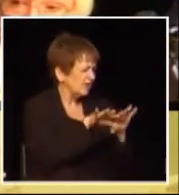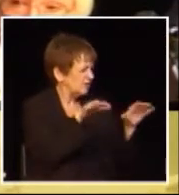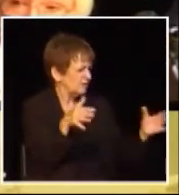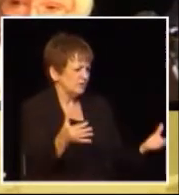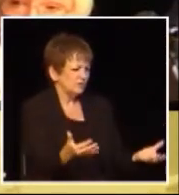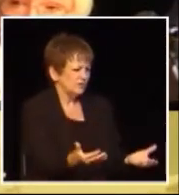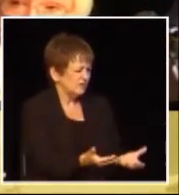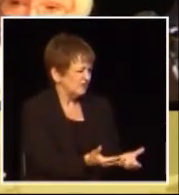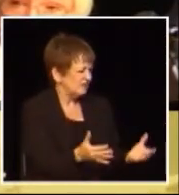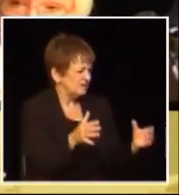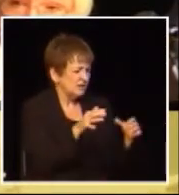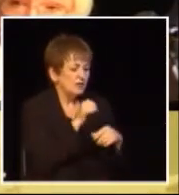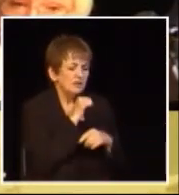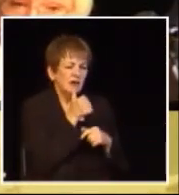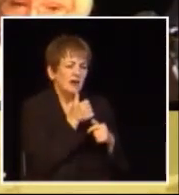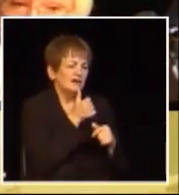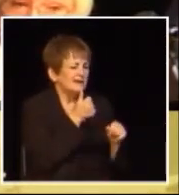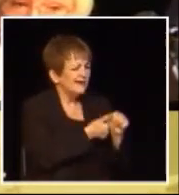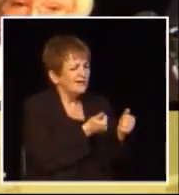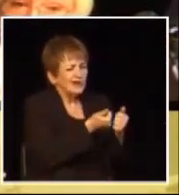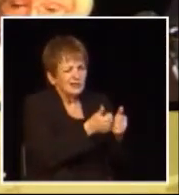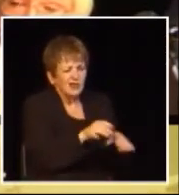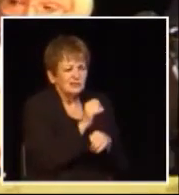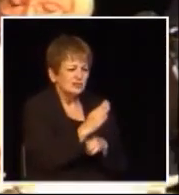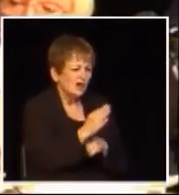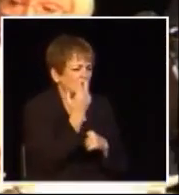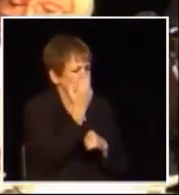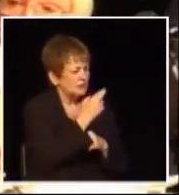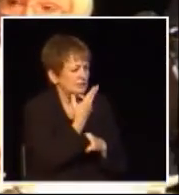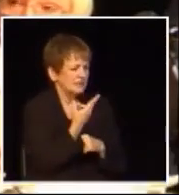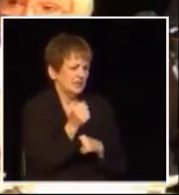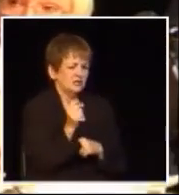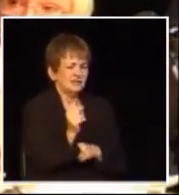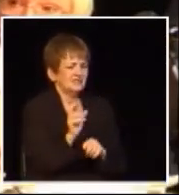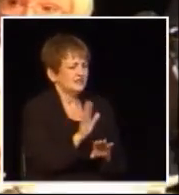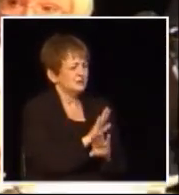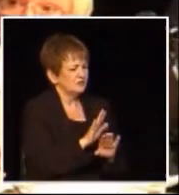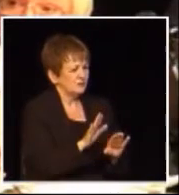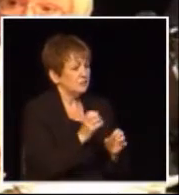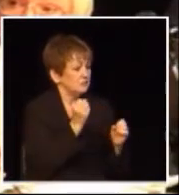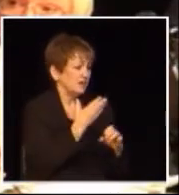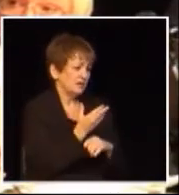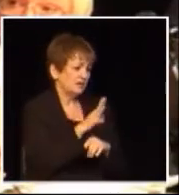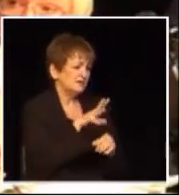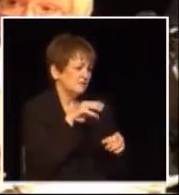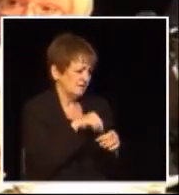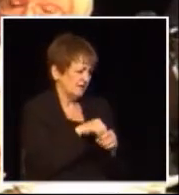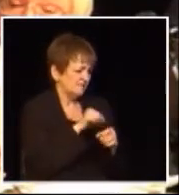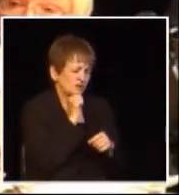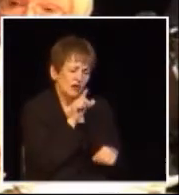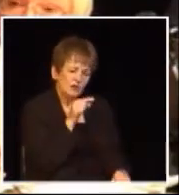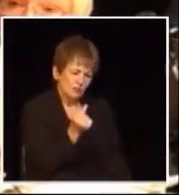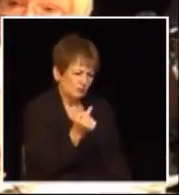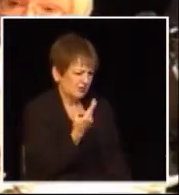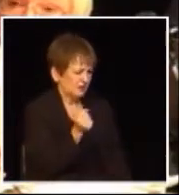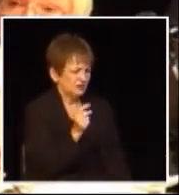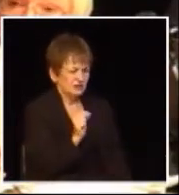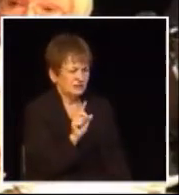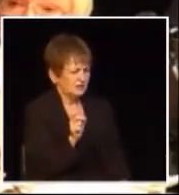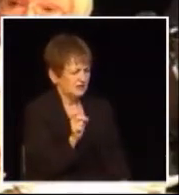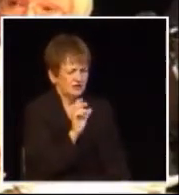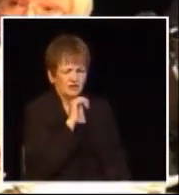we can't say that every lost job is is a factor of HST there's been a number of factors